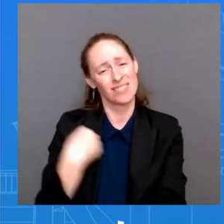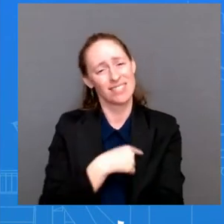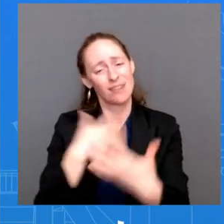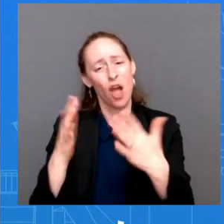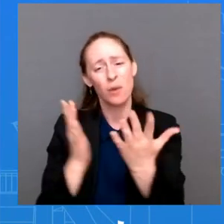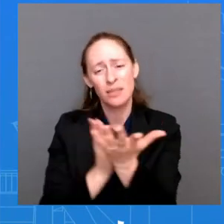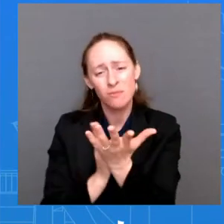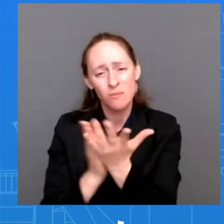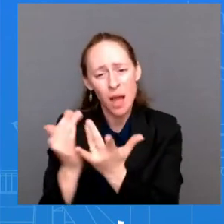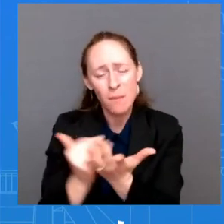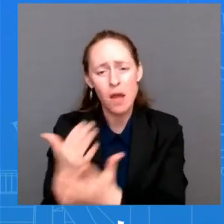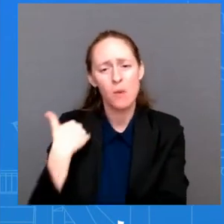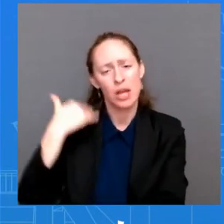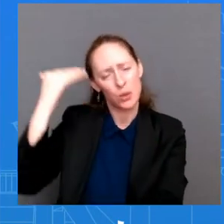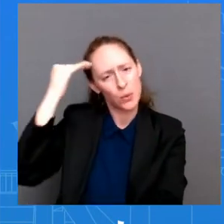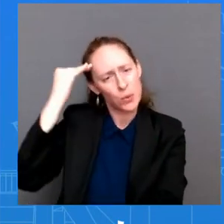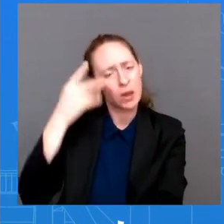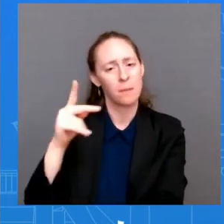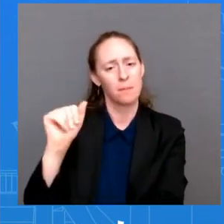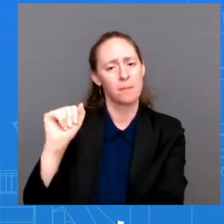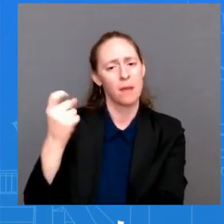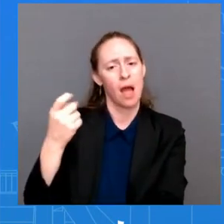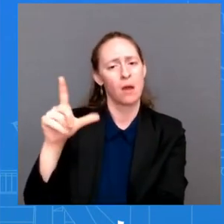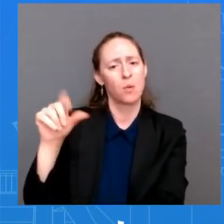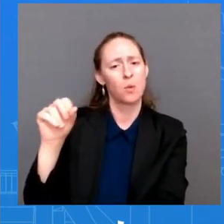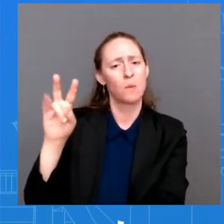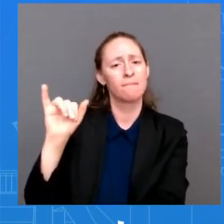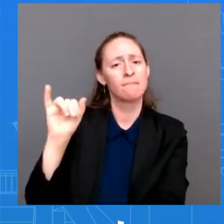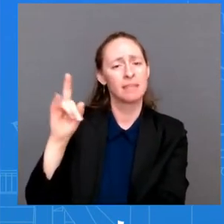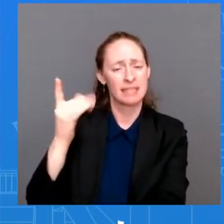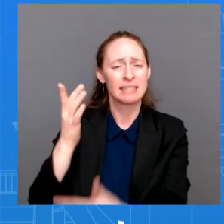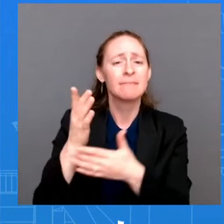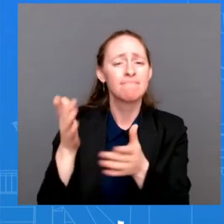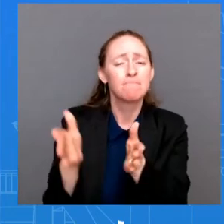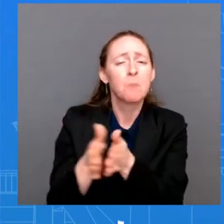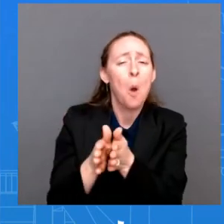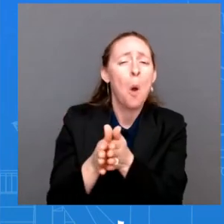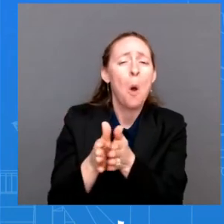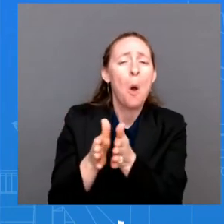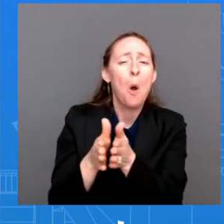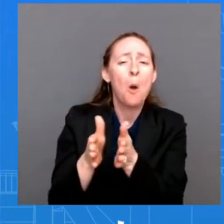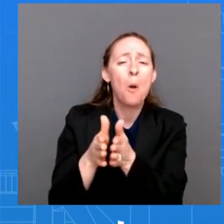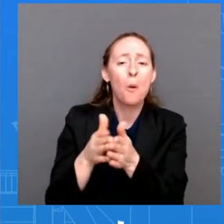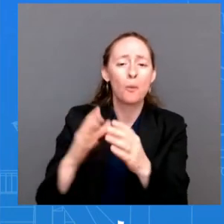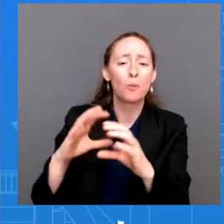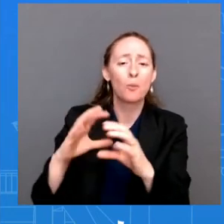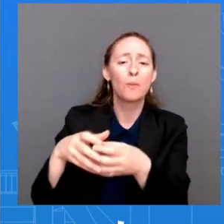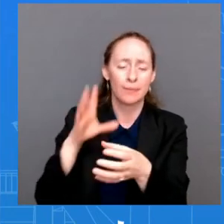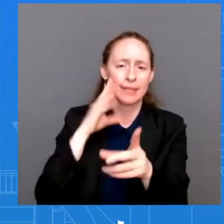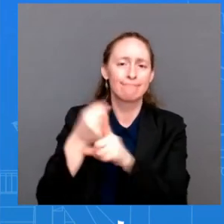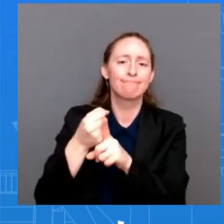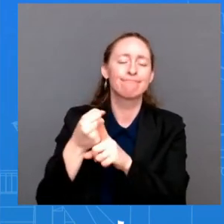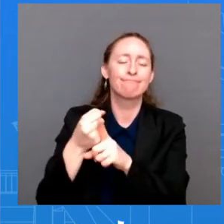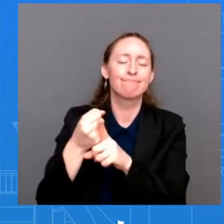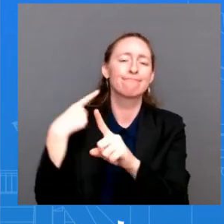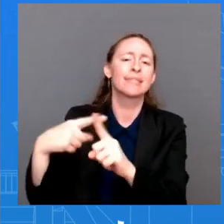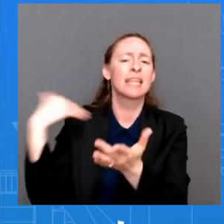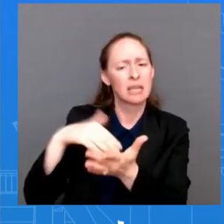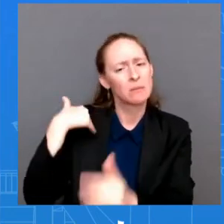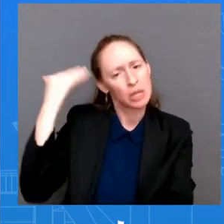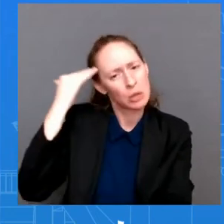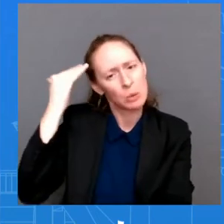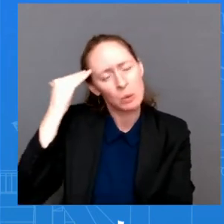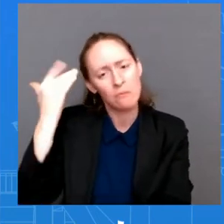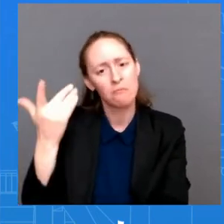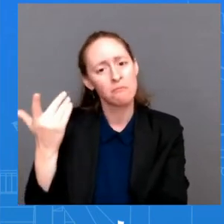that there is a small chance, right? There's a small chance of relapse. It is not uncommon. It does happen. And here's the thing,